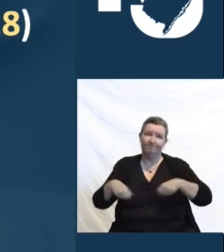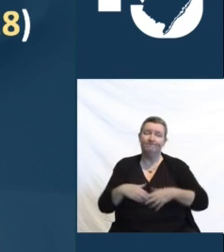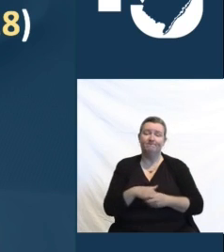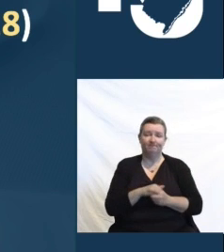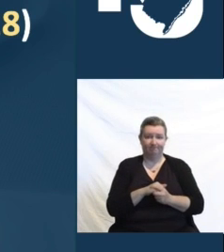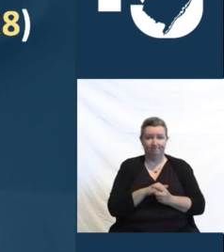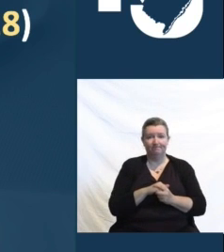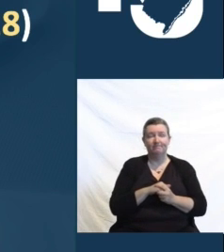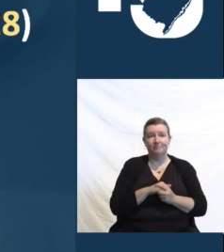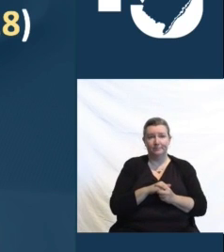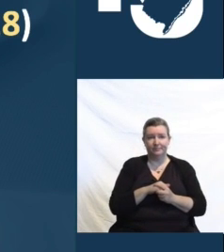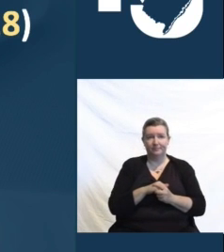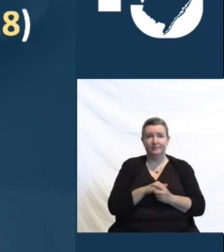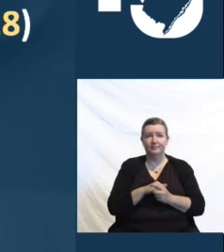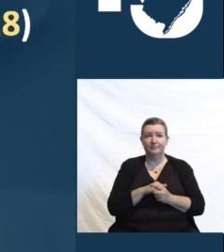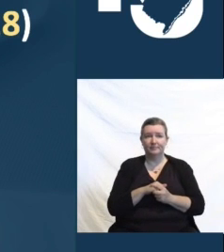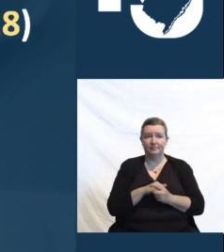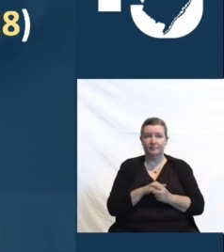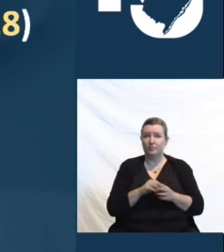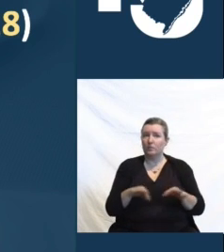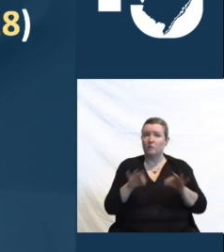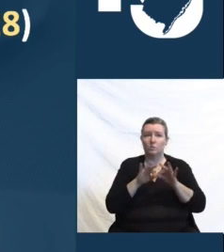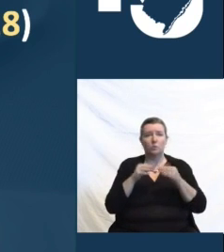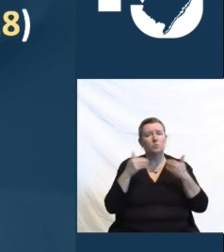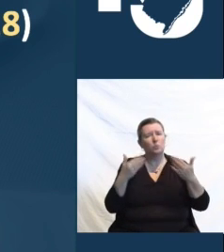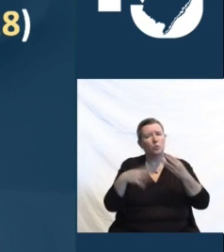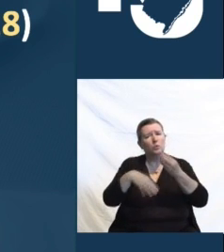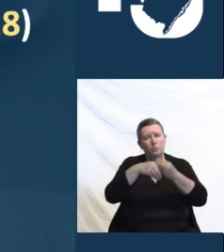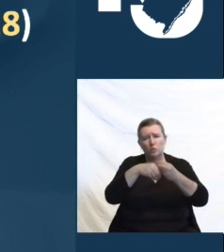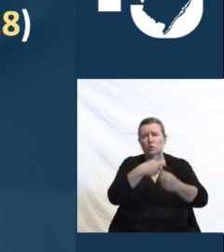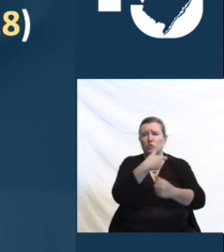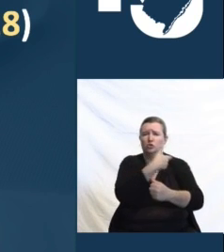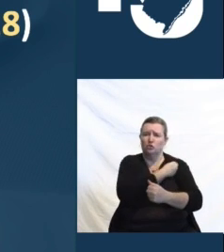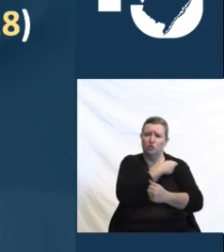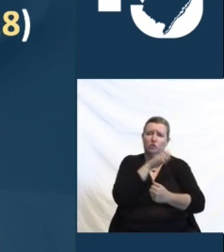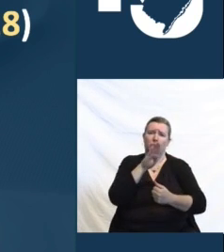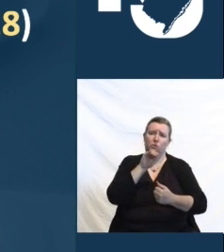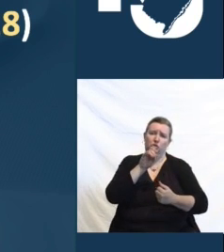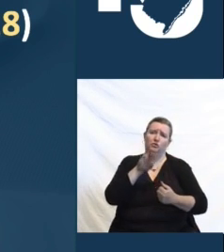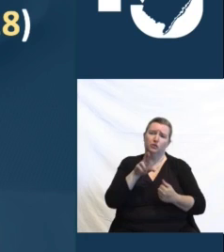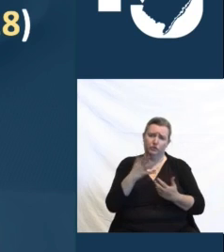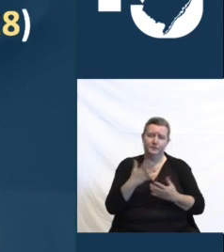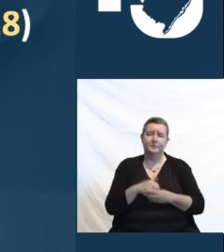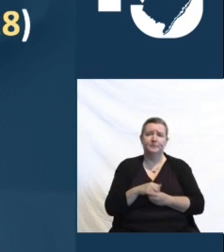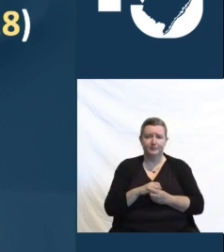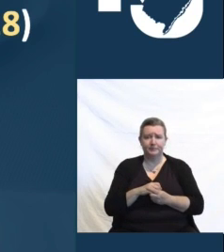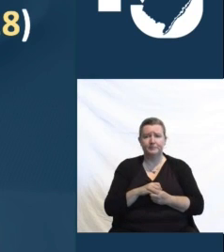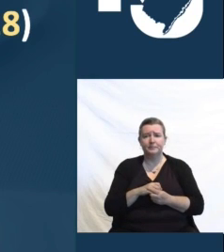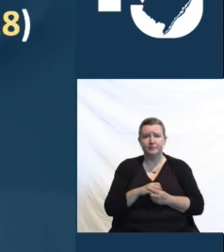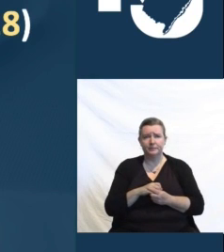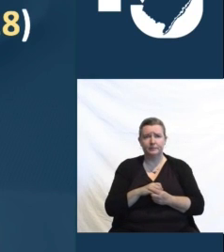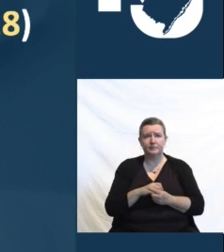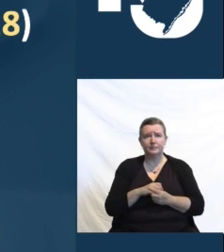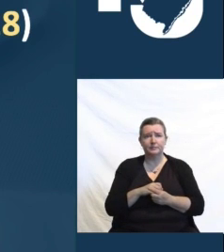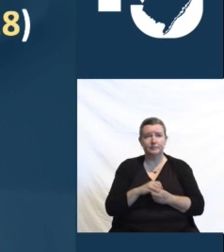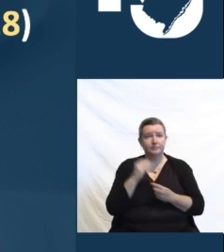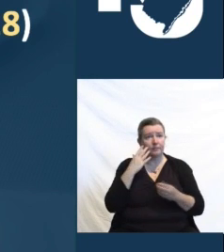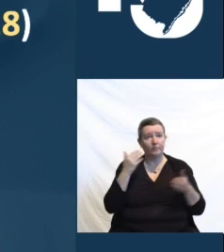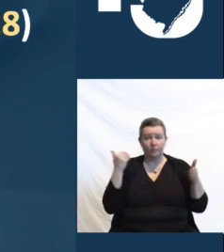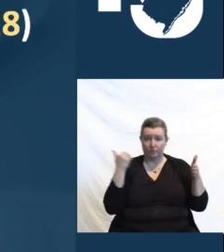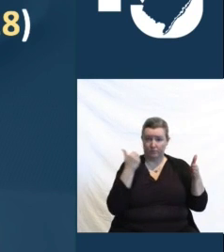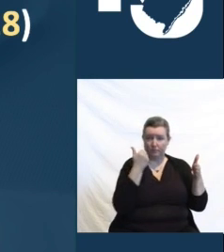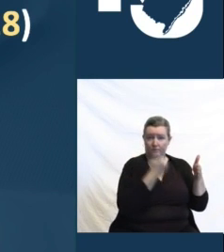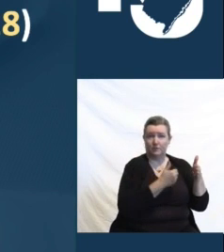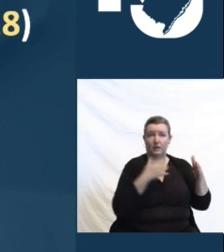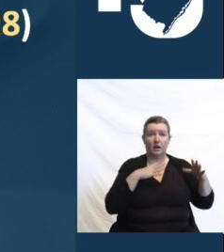of protection. So, again, go out and get that booster, especially as the holiday season is now here, and many